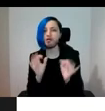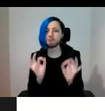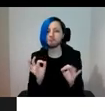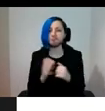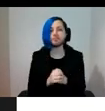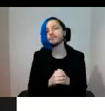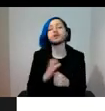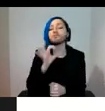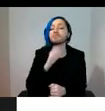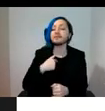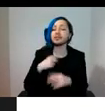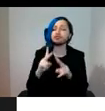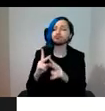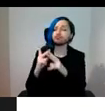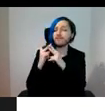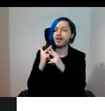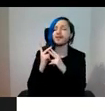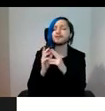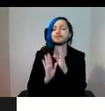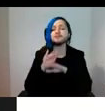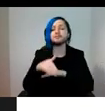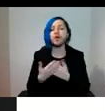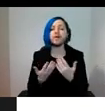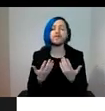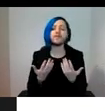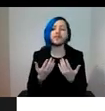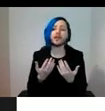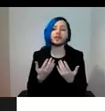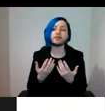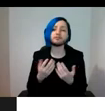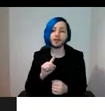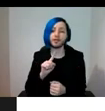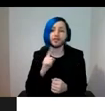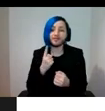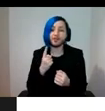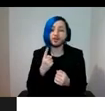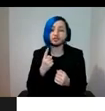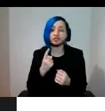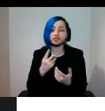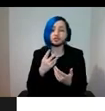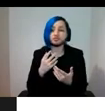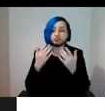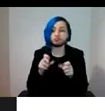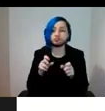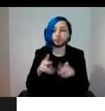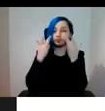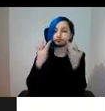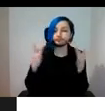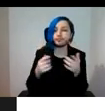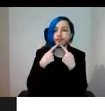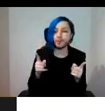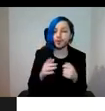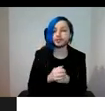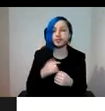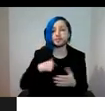asked to reflect, indeed, on the first iteration, in the way, of the report. And after